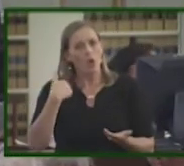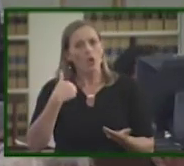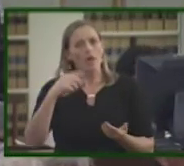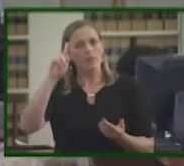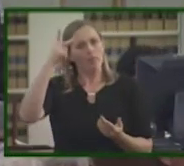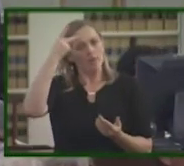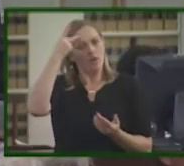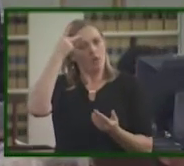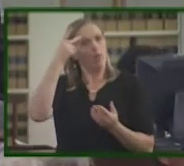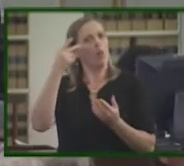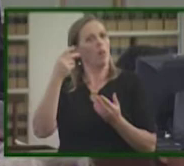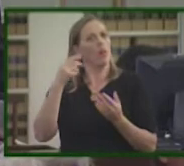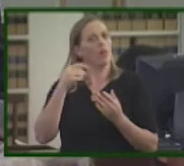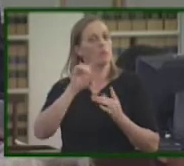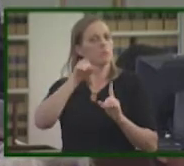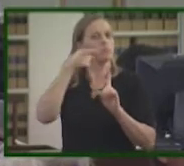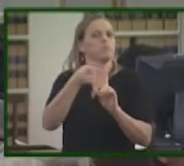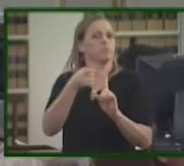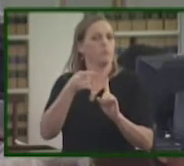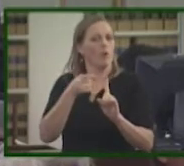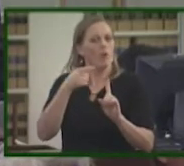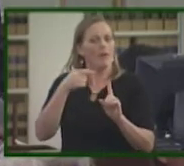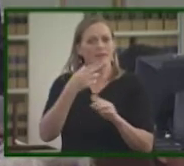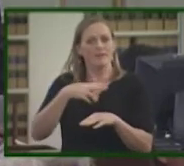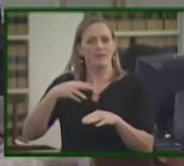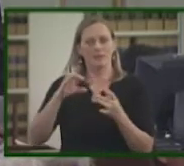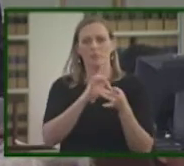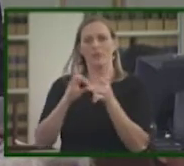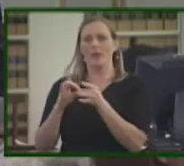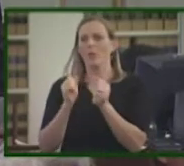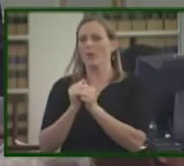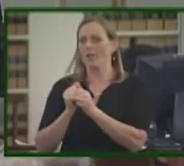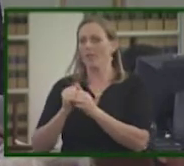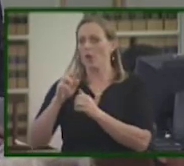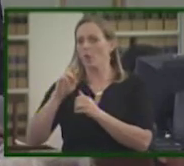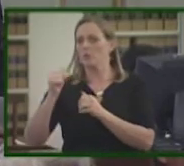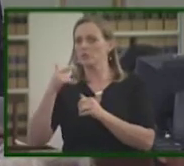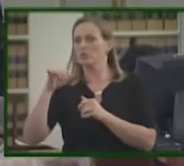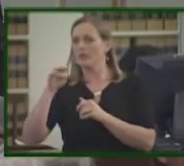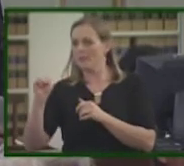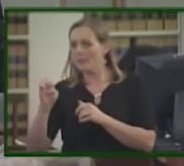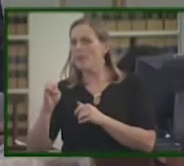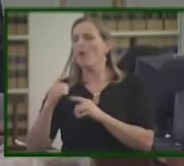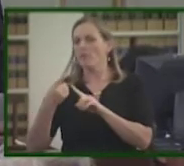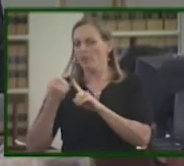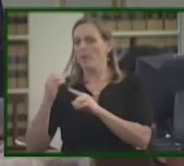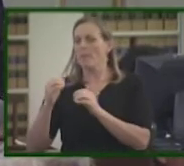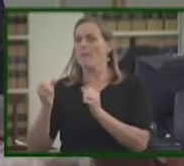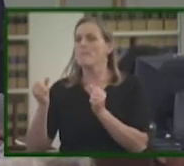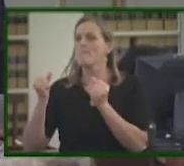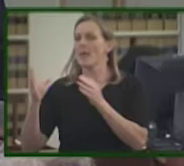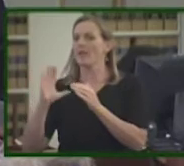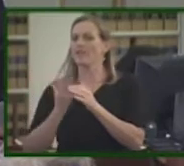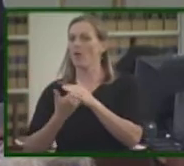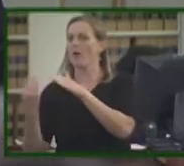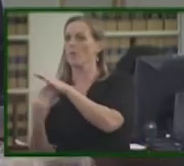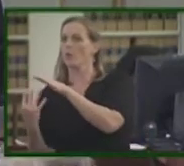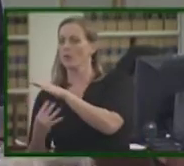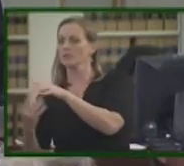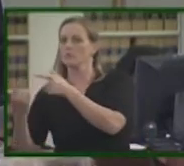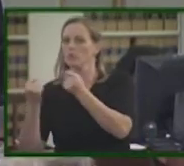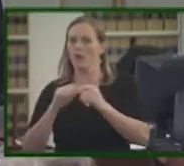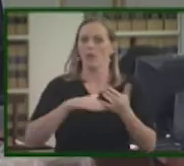politicized spirit has much in common with the nature of the regimes from which many of our immigrants have fled to America.